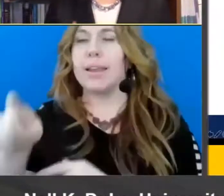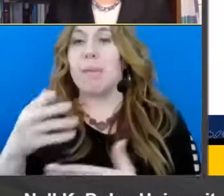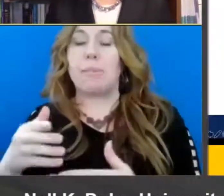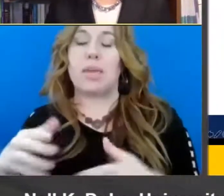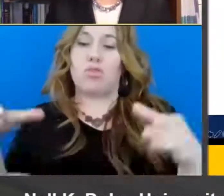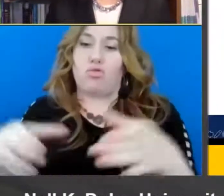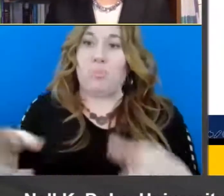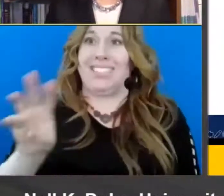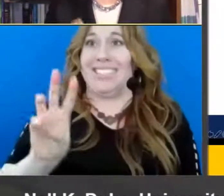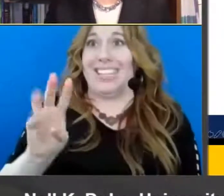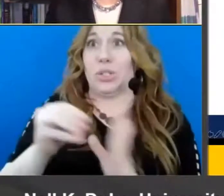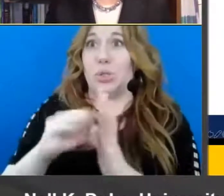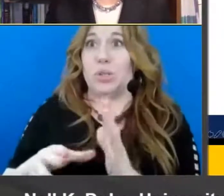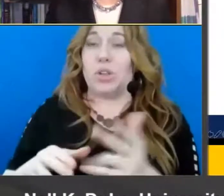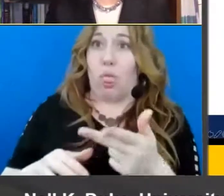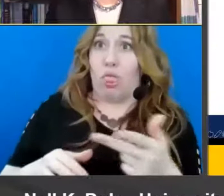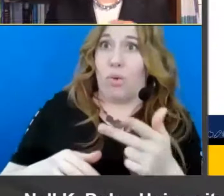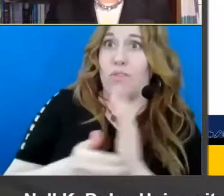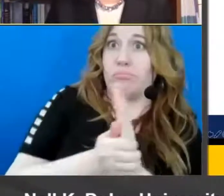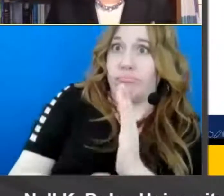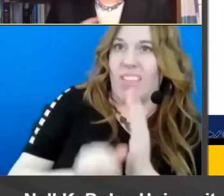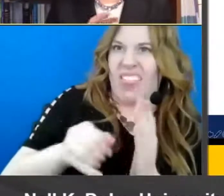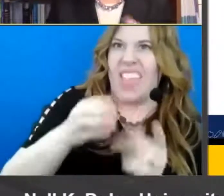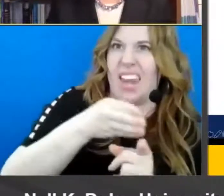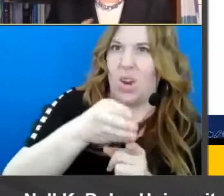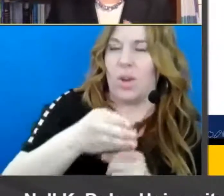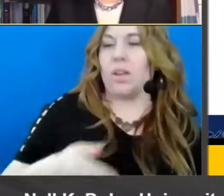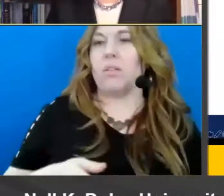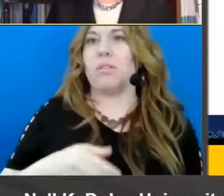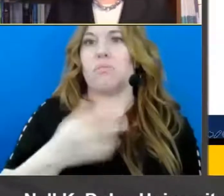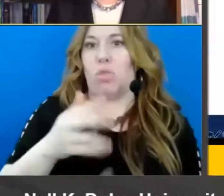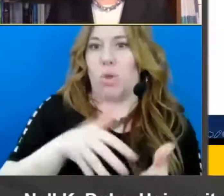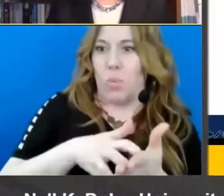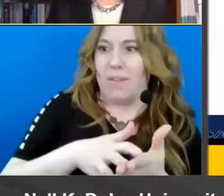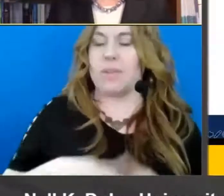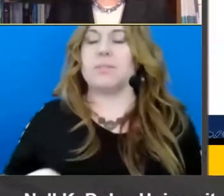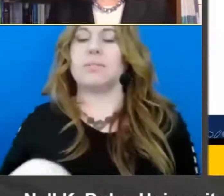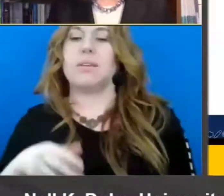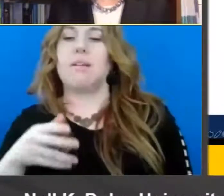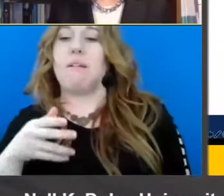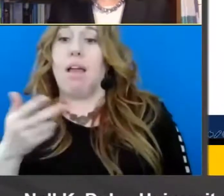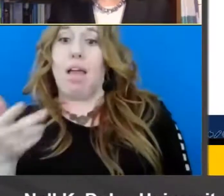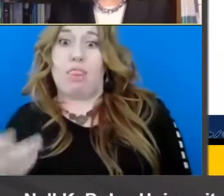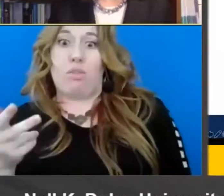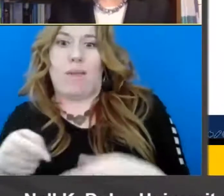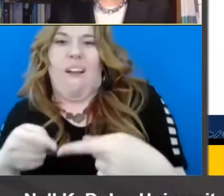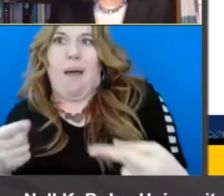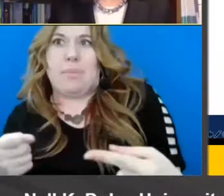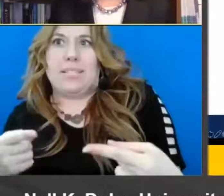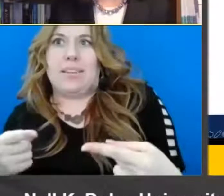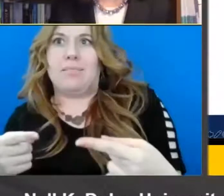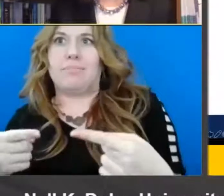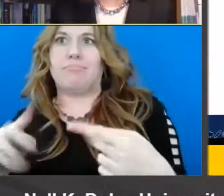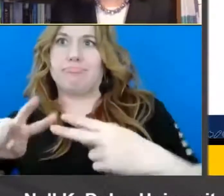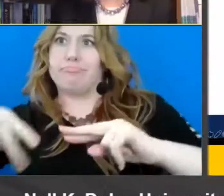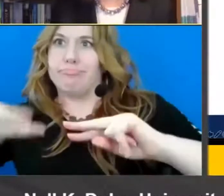have a strength in one area and a weakness in the other and three who have the inverse profile so they're actually working together for example engaged in